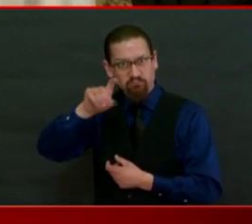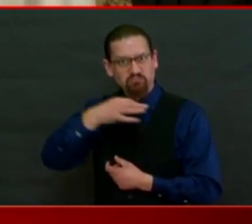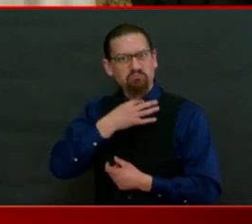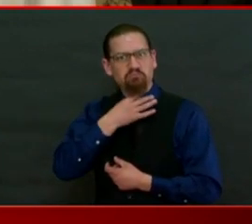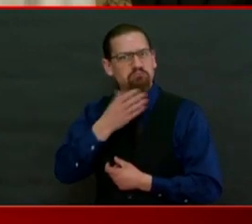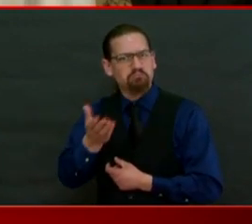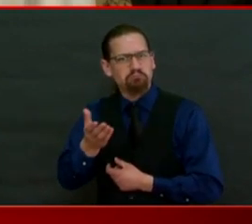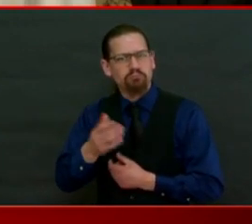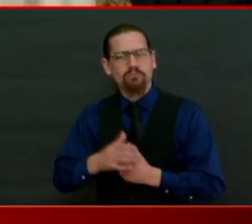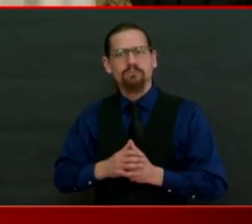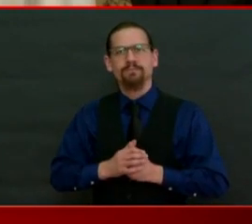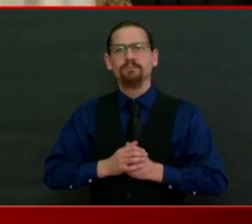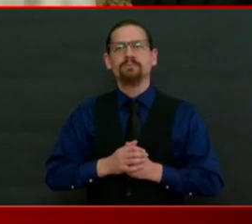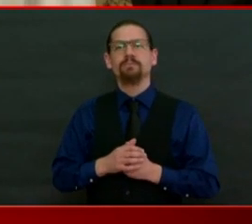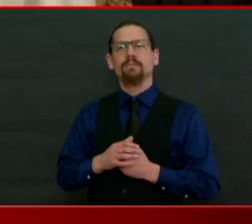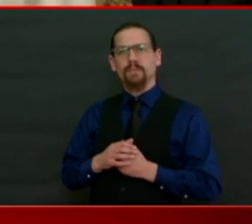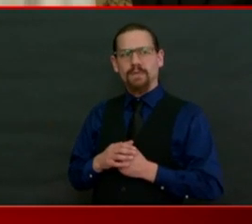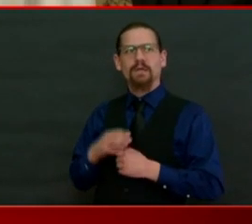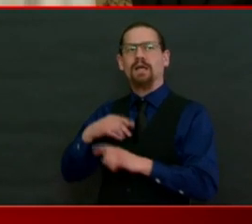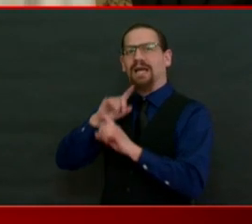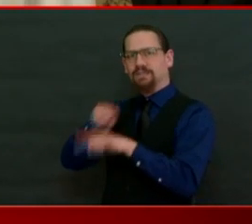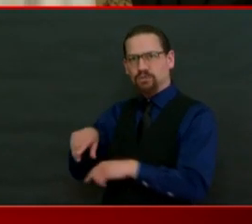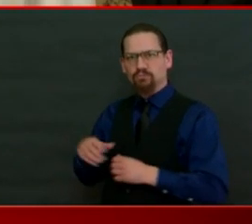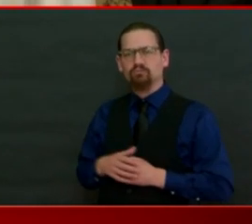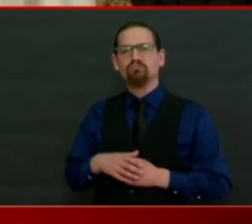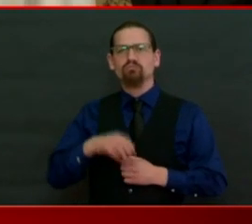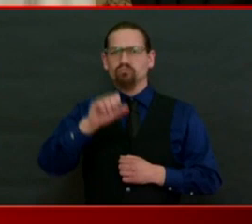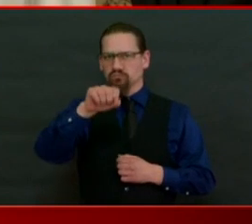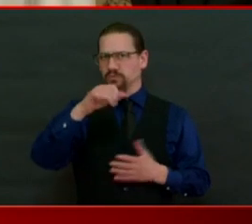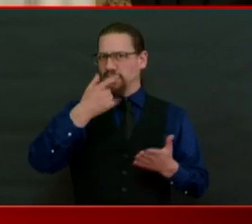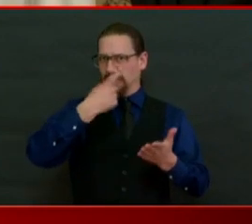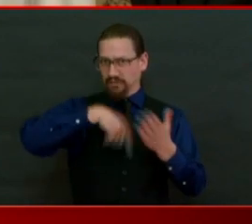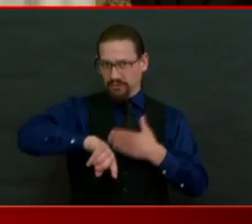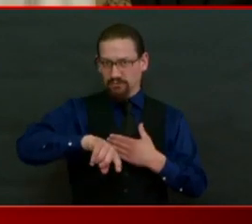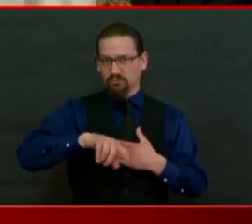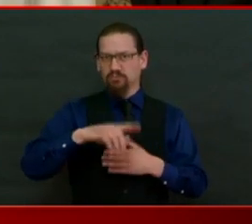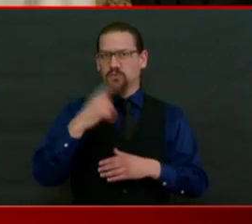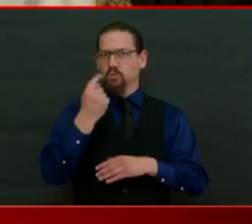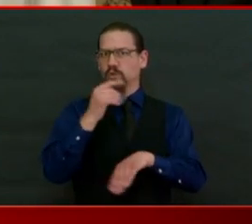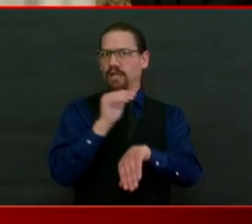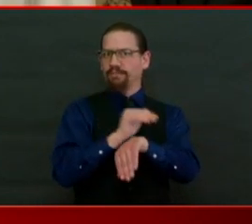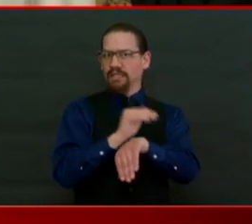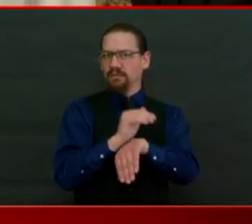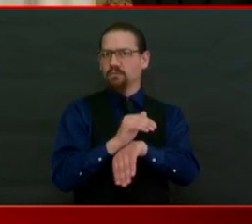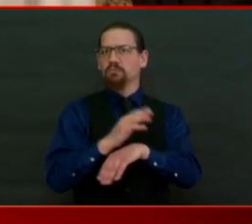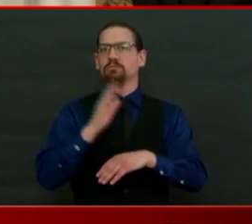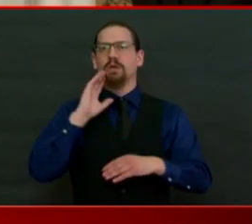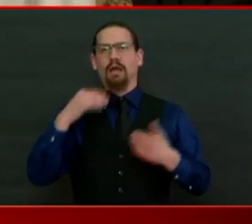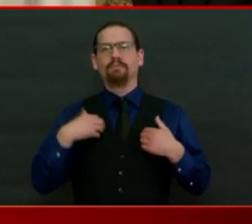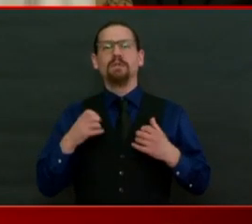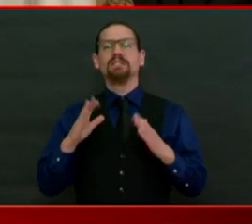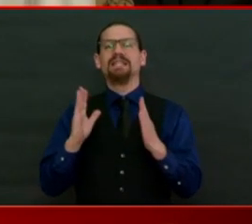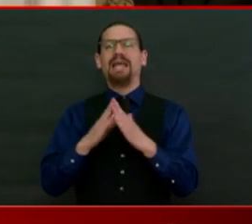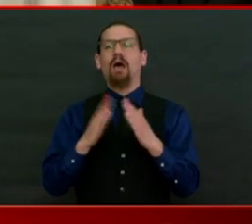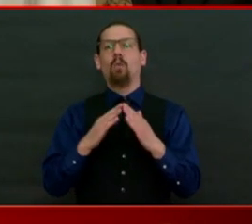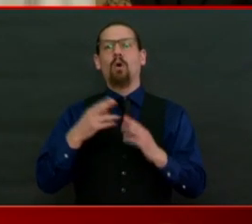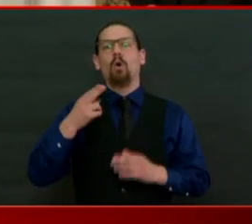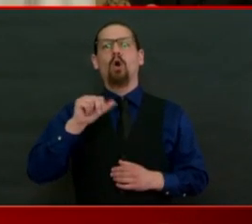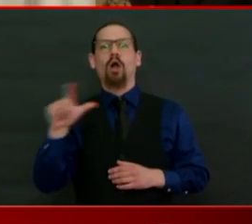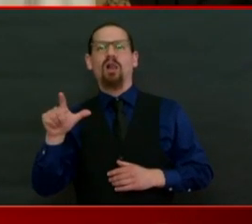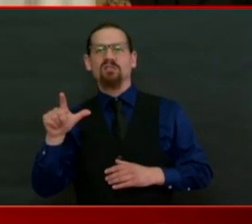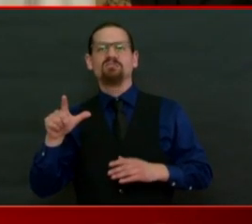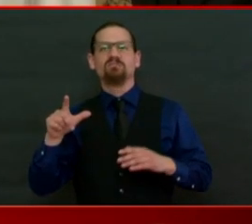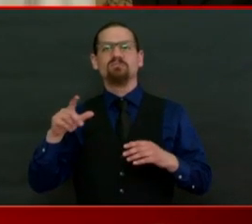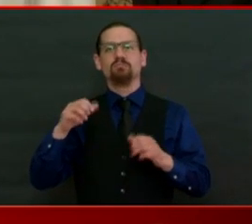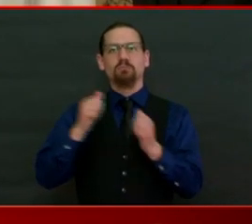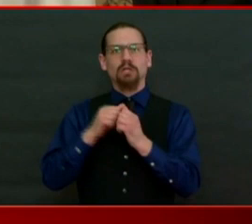Tuesday evening, focused on the Latino community. Members of my staff have been doing Latino Facebook and radio.